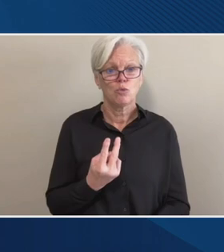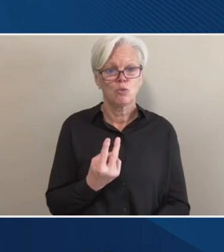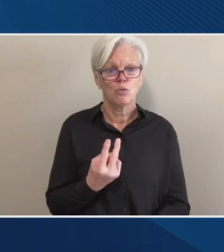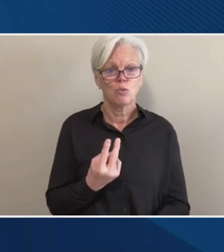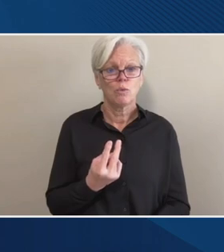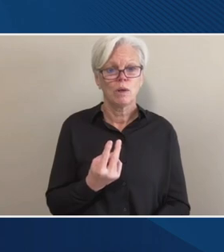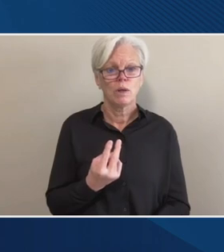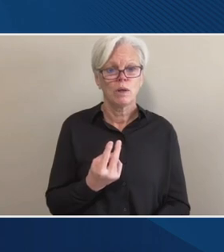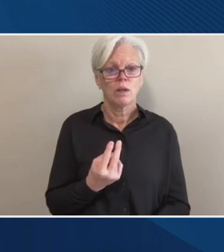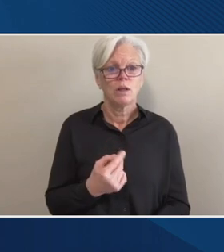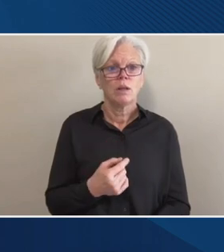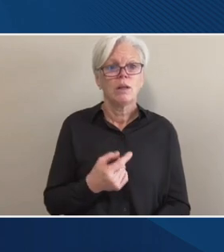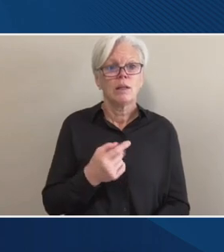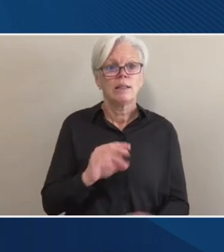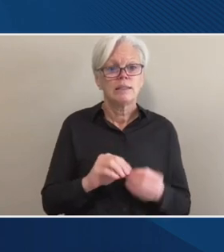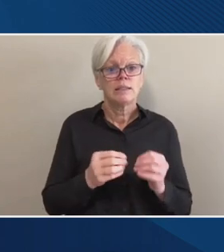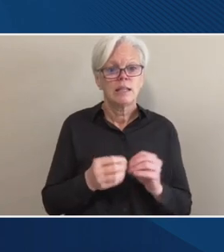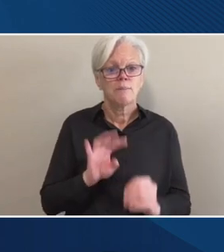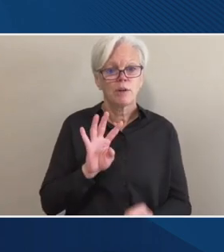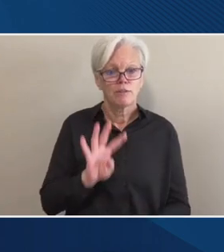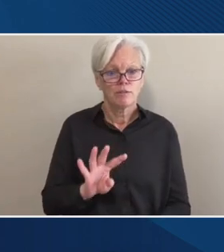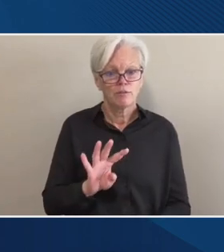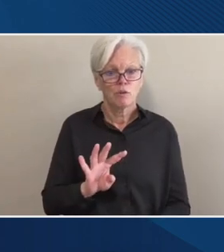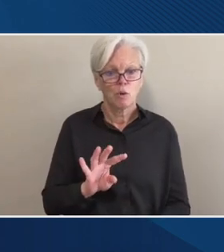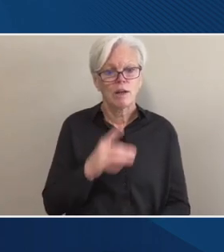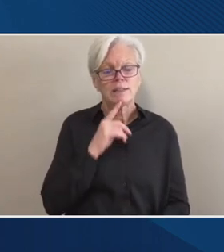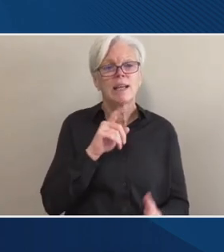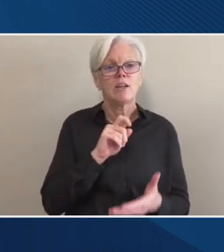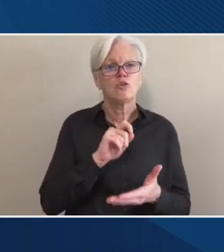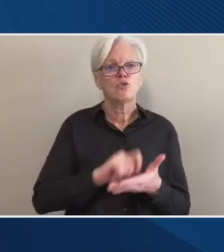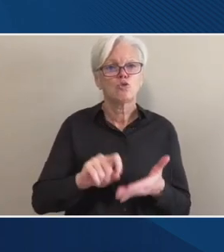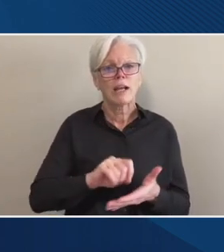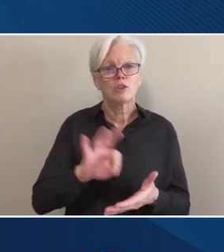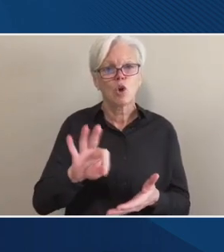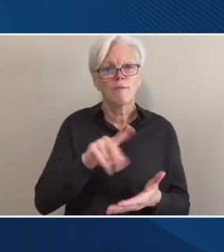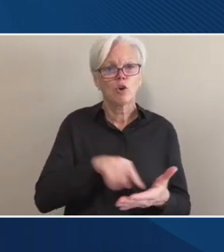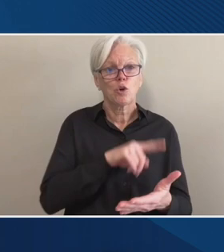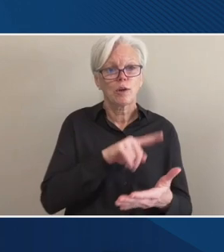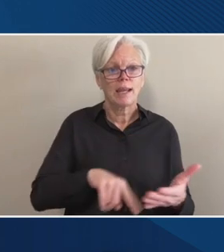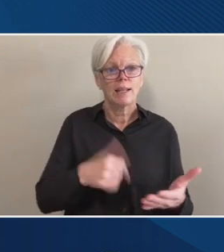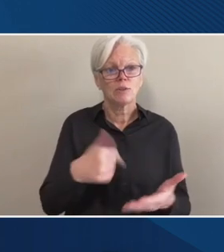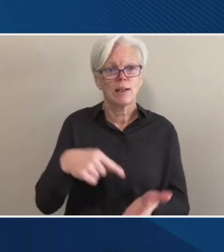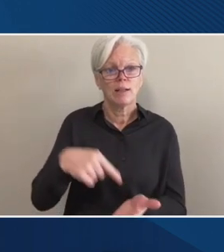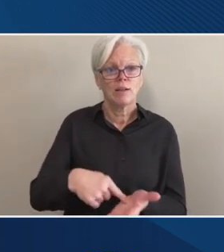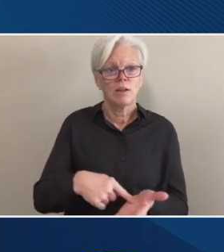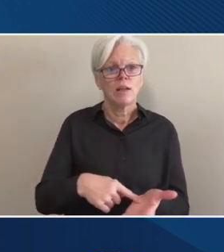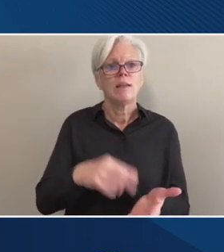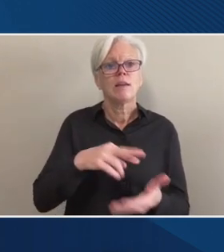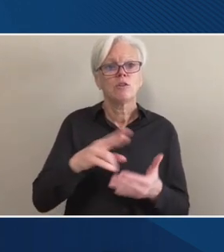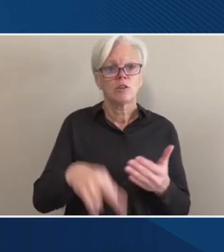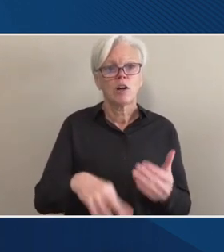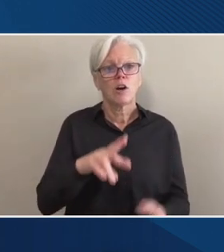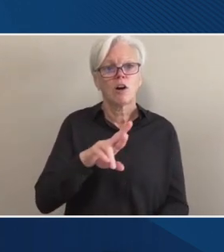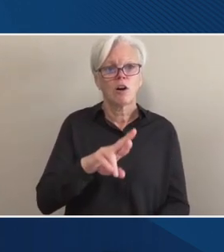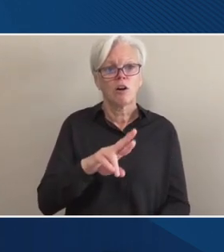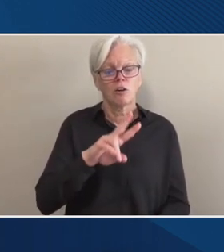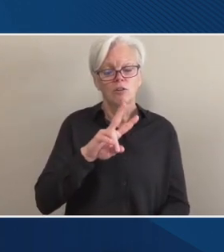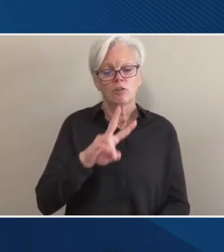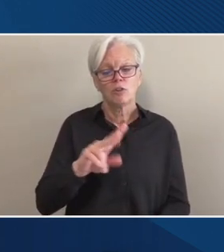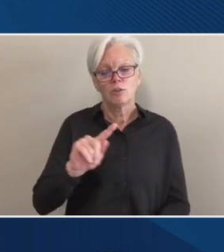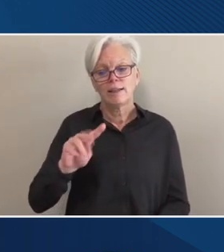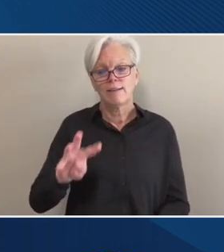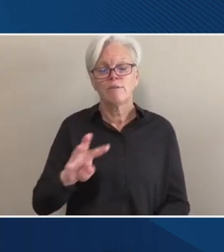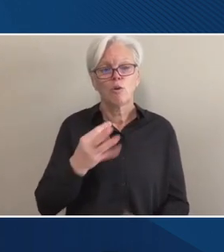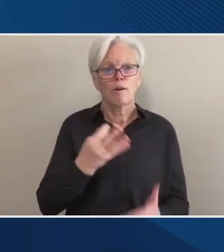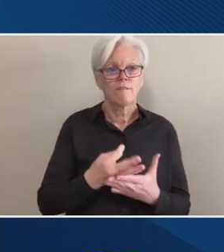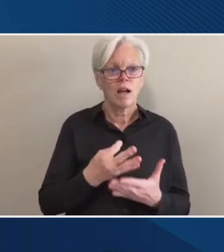says, number four, rights offer cancels any debt owed to the institution that result from the R2T4 funds. But